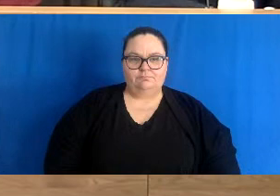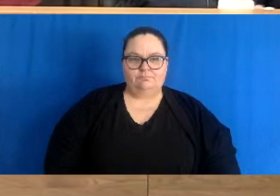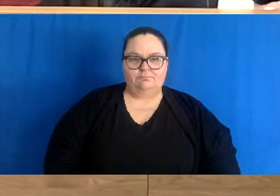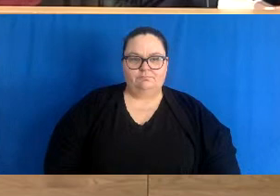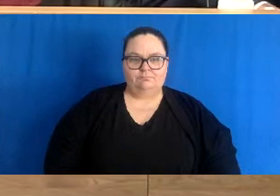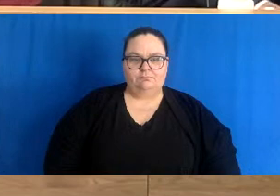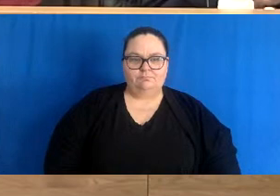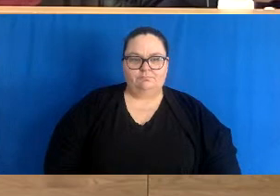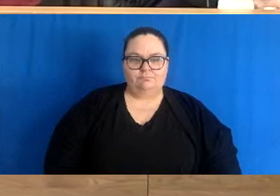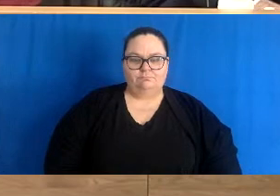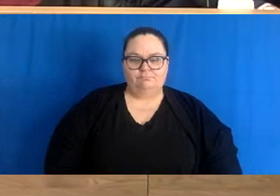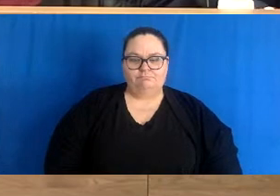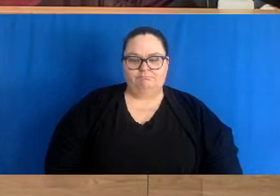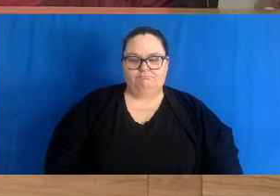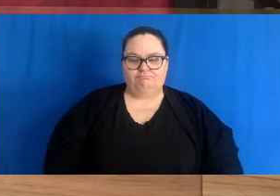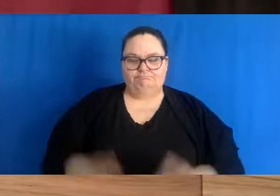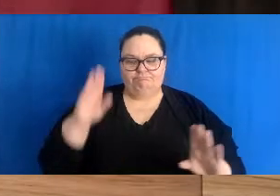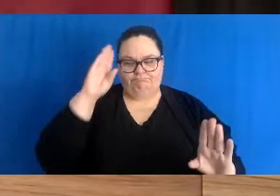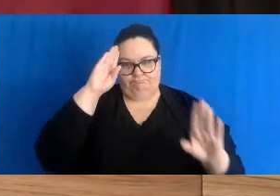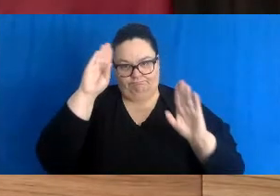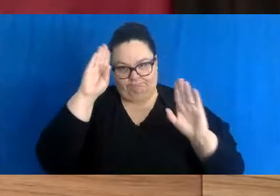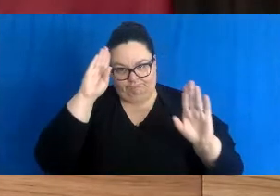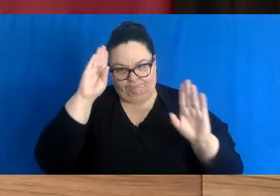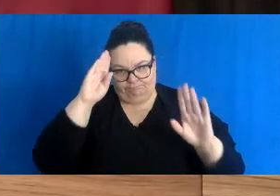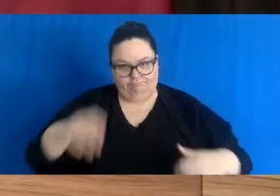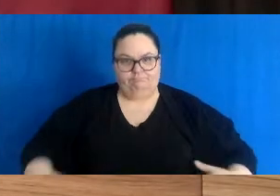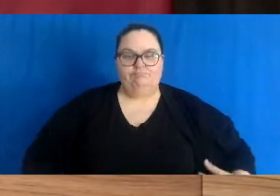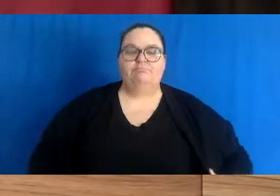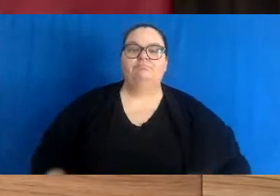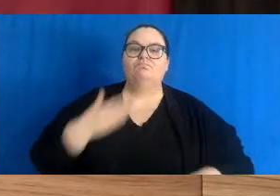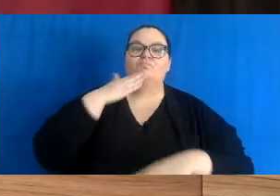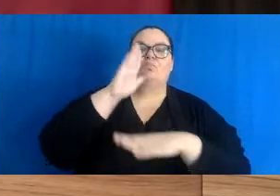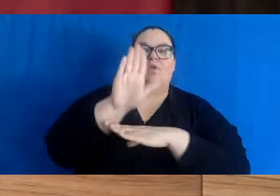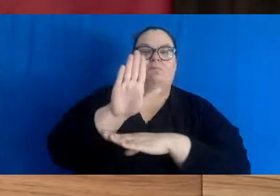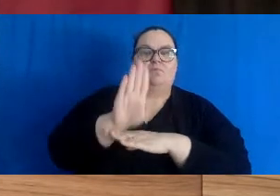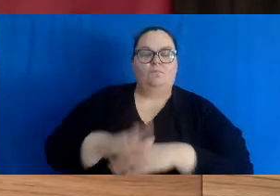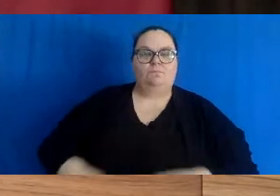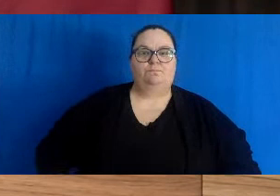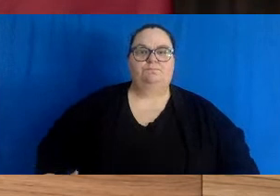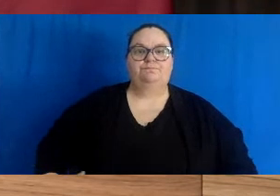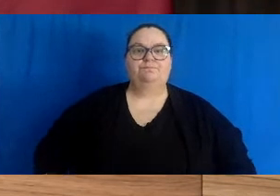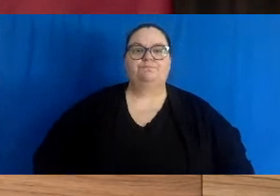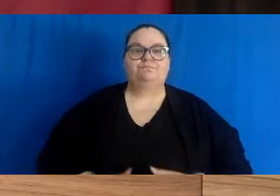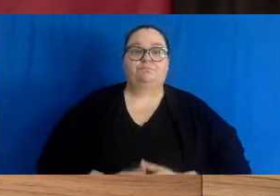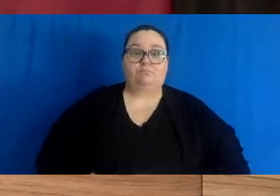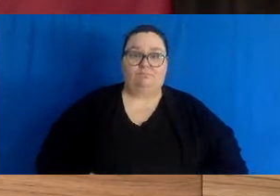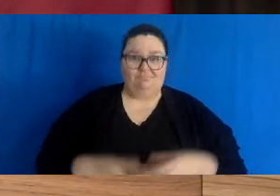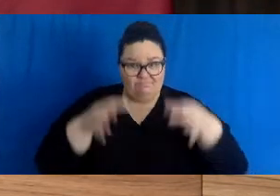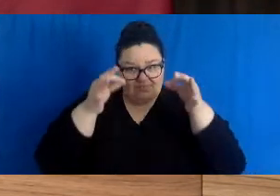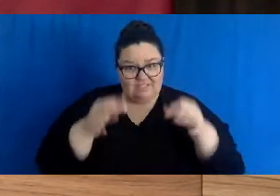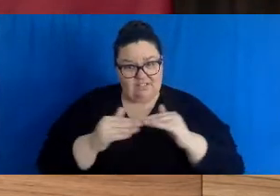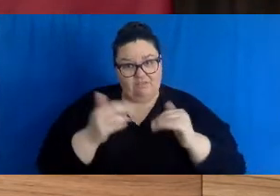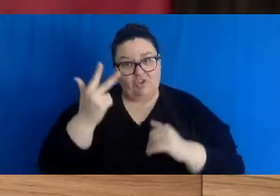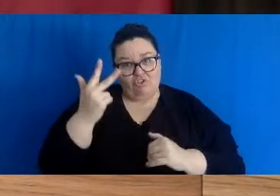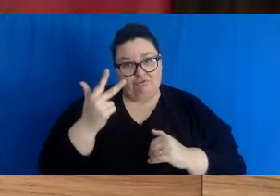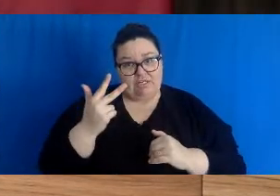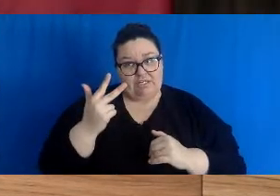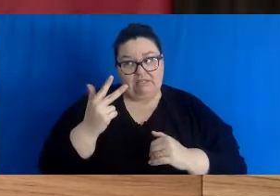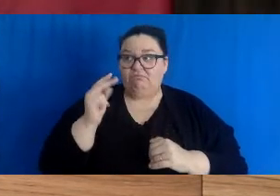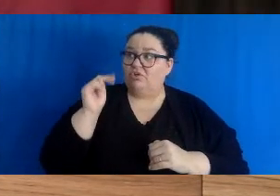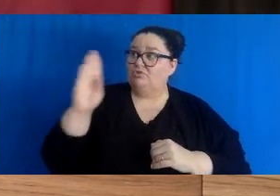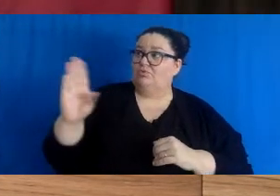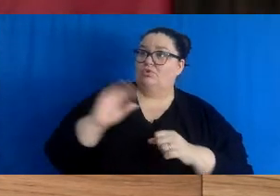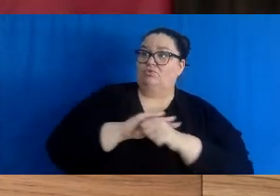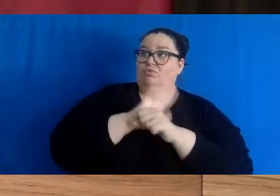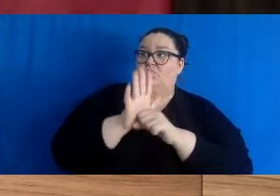Bonjour. A toutes et à tous. Good afternoon, everyone. The decision to move to Level 3 of New Brunswick's COVID